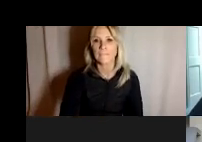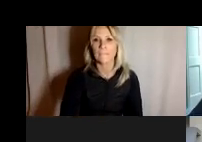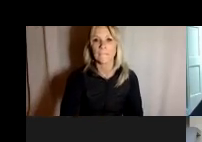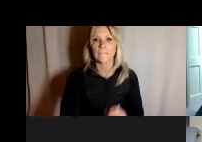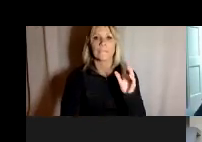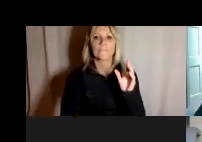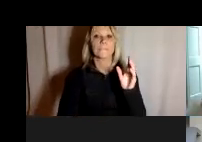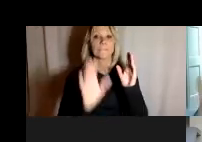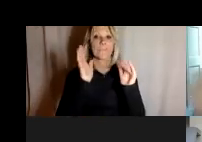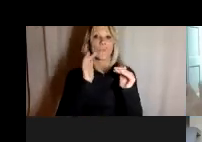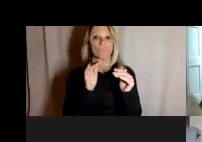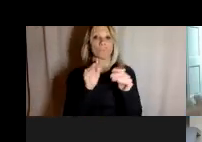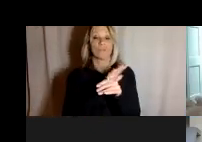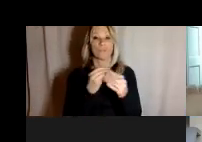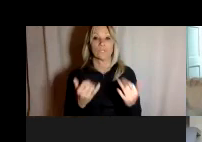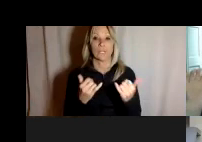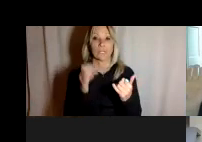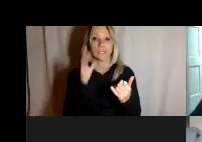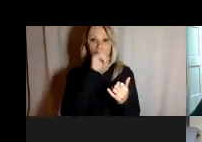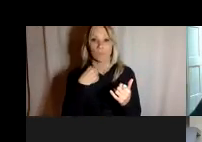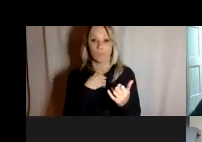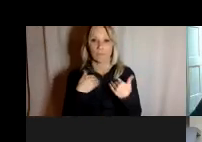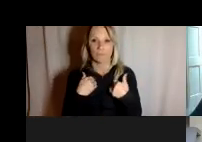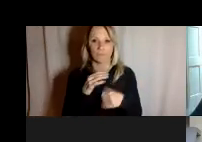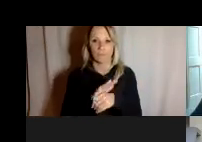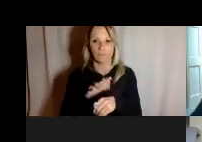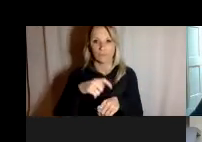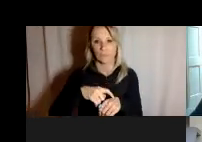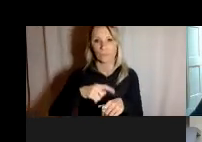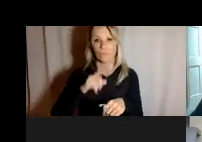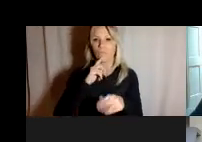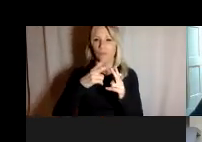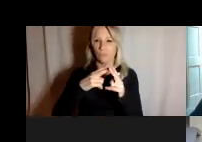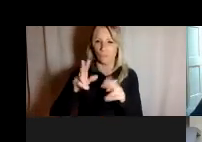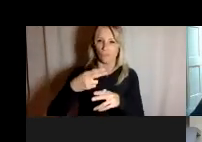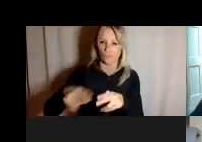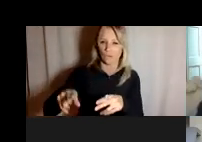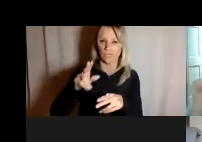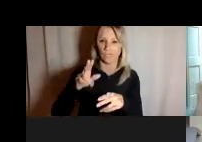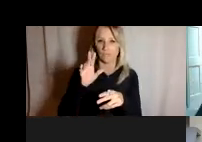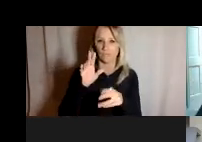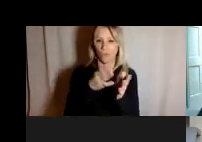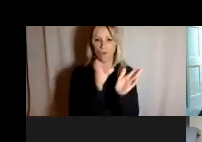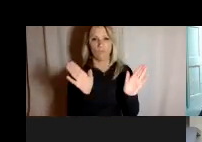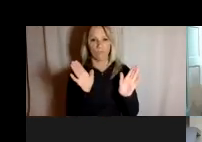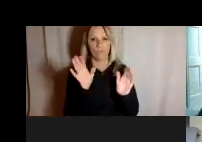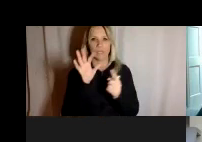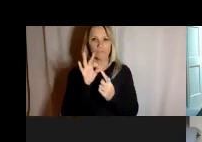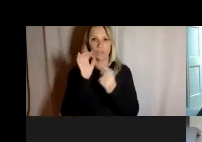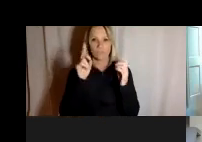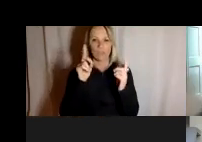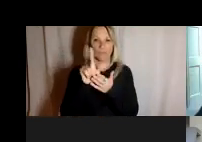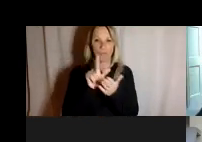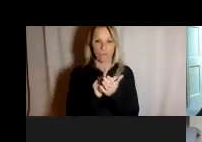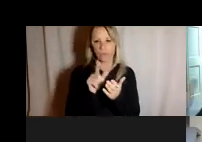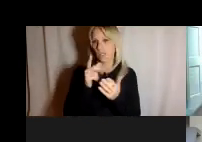very brief overview of special ed law because i think that really helps when you're preparing to go to a meeting a brief overview of